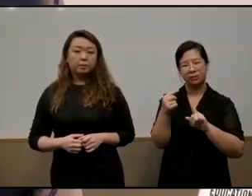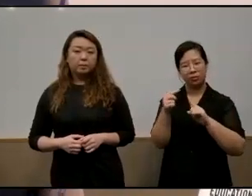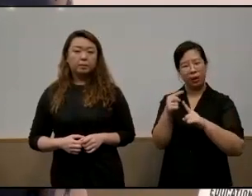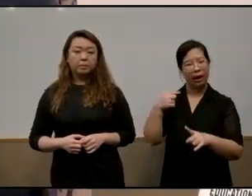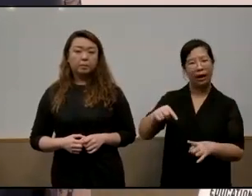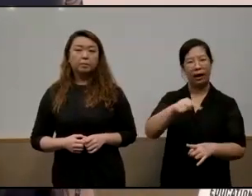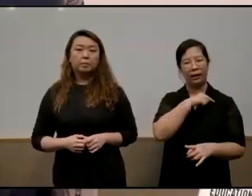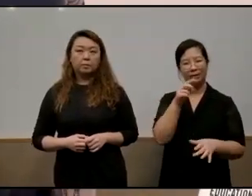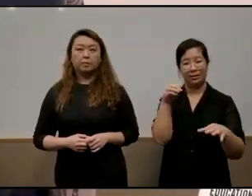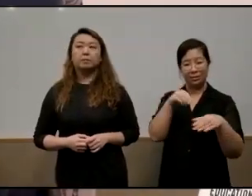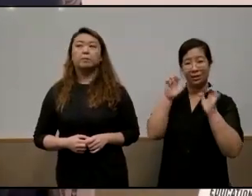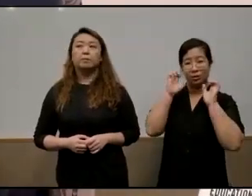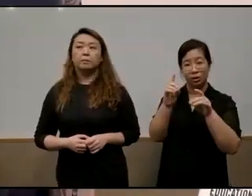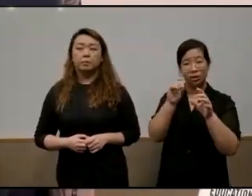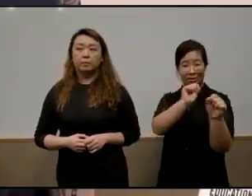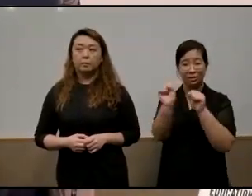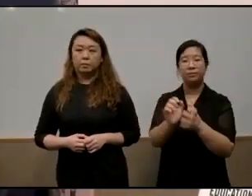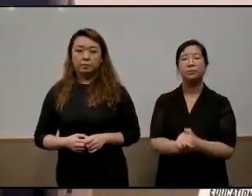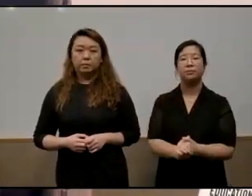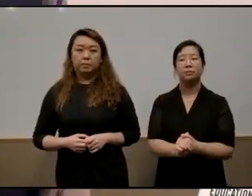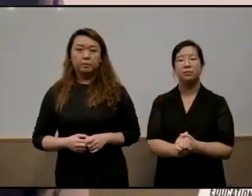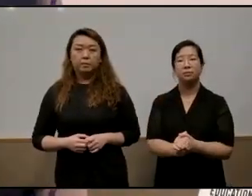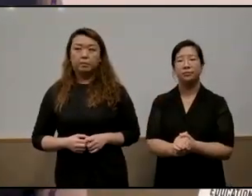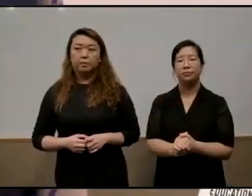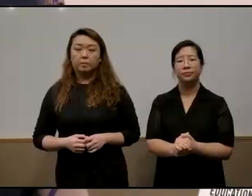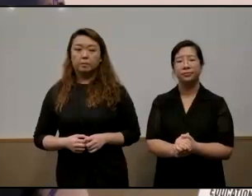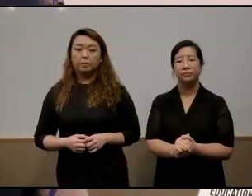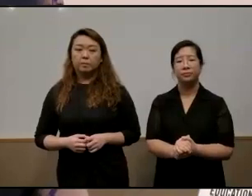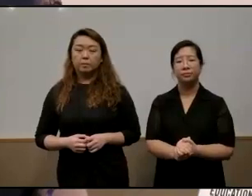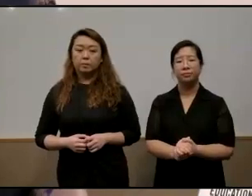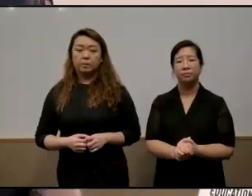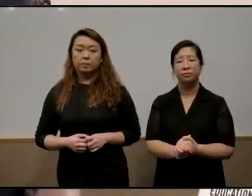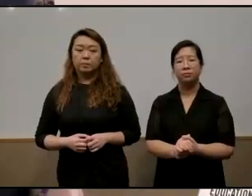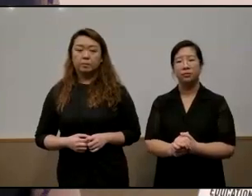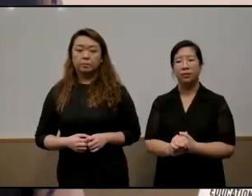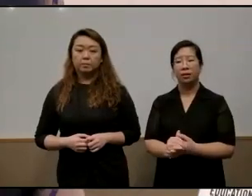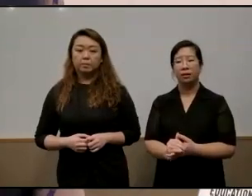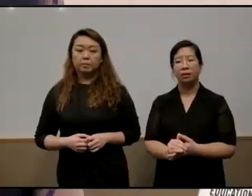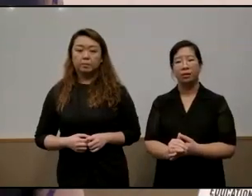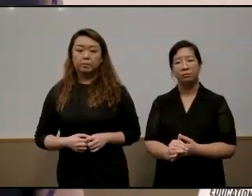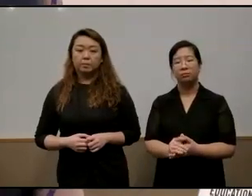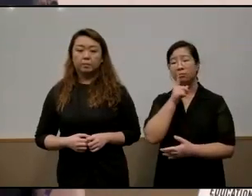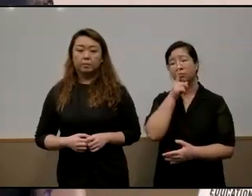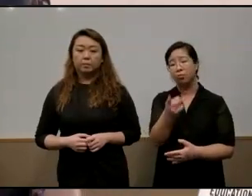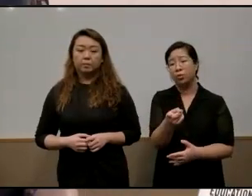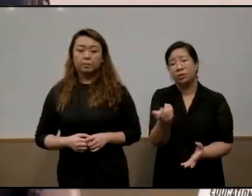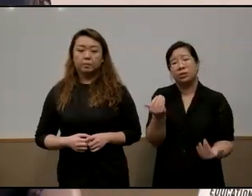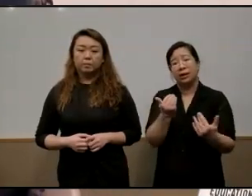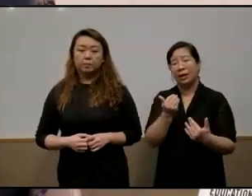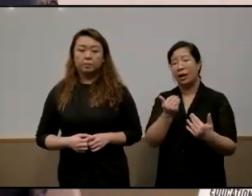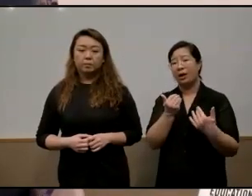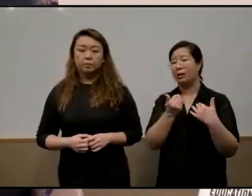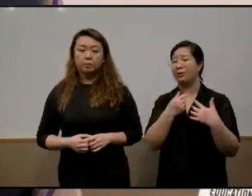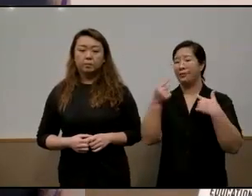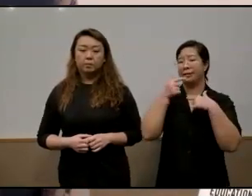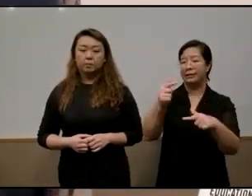us within the education system right um there is really a little room if